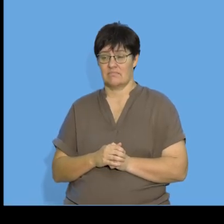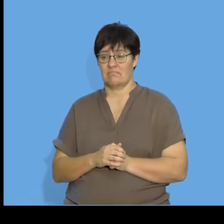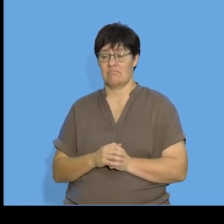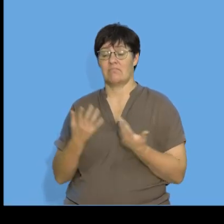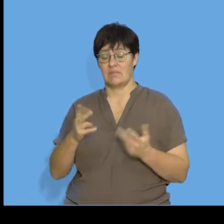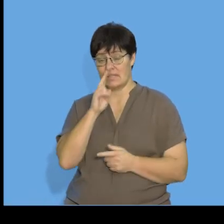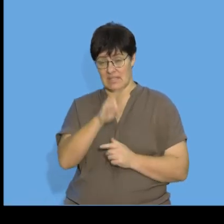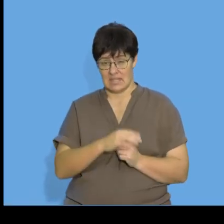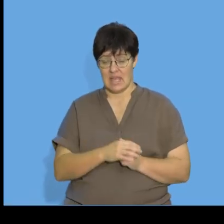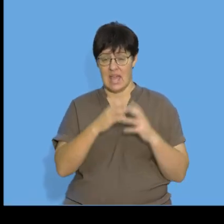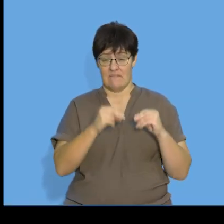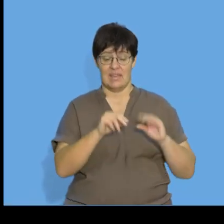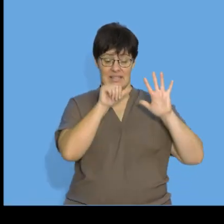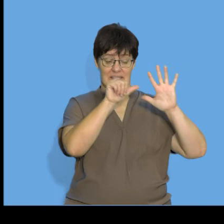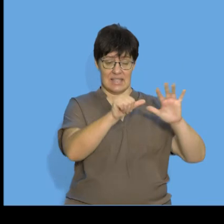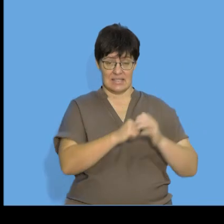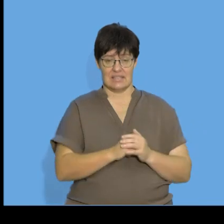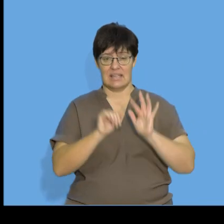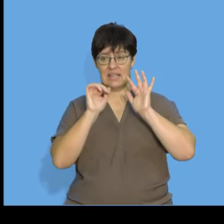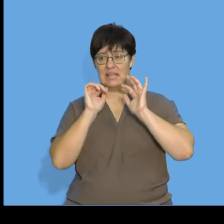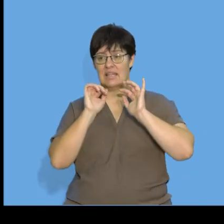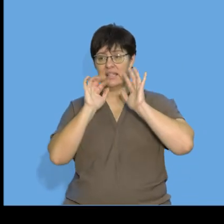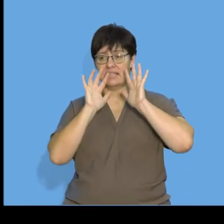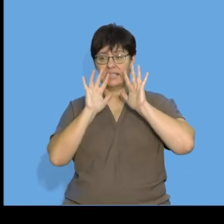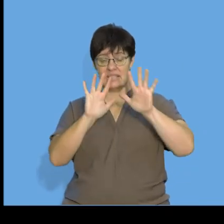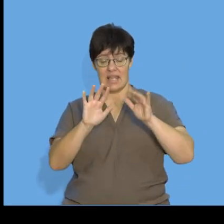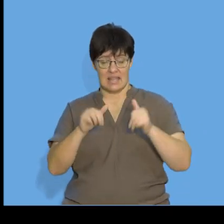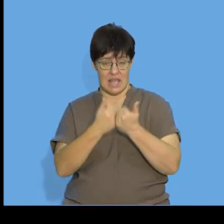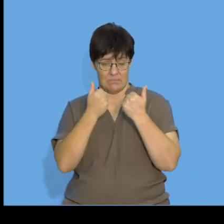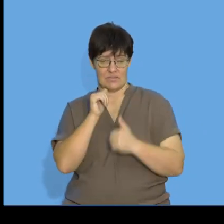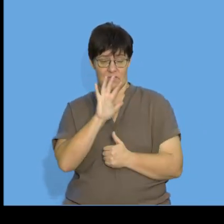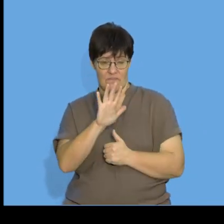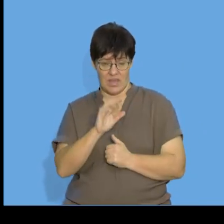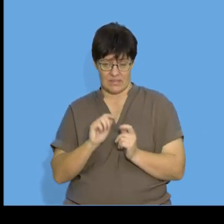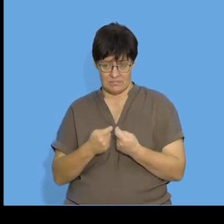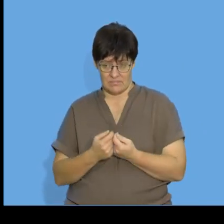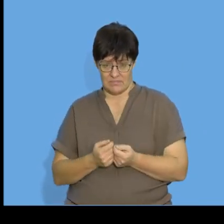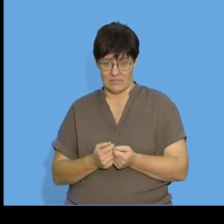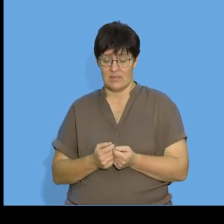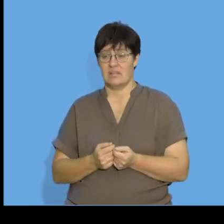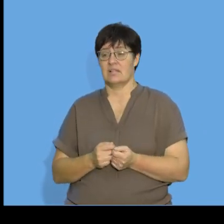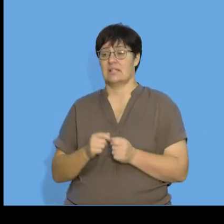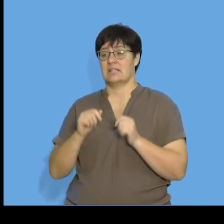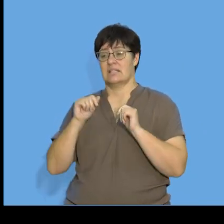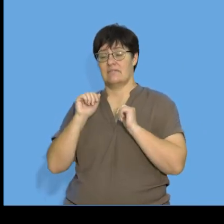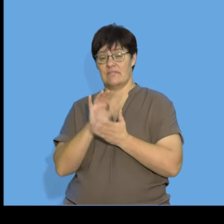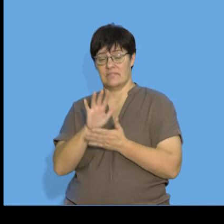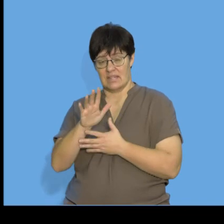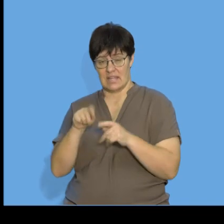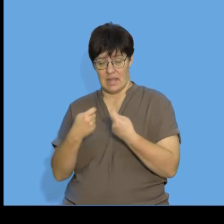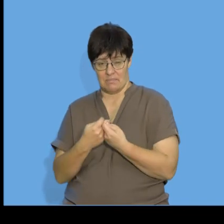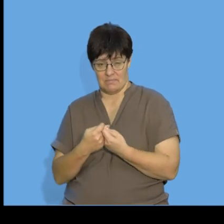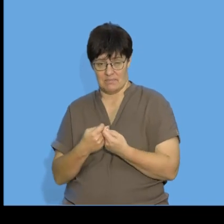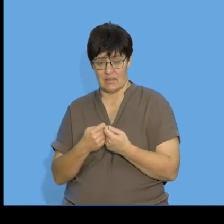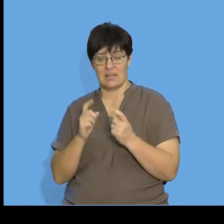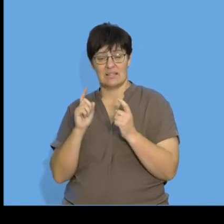so we can see that we had six games for four teams 10 games for five teams